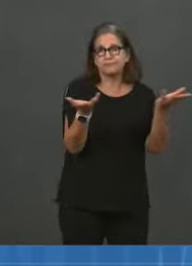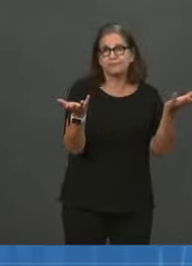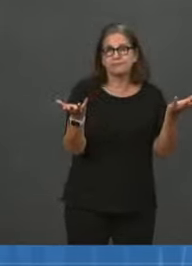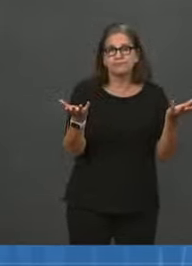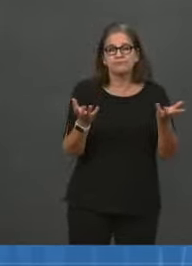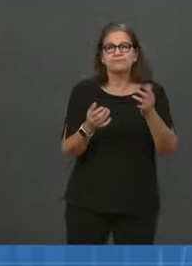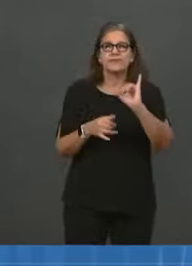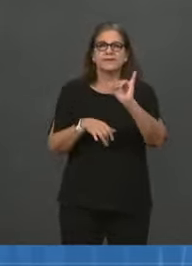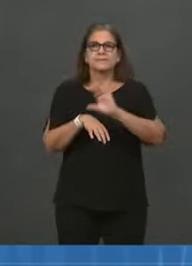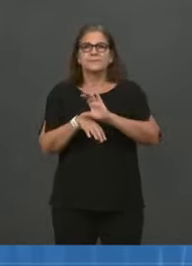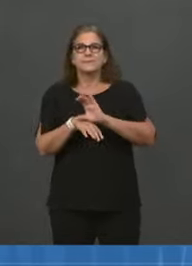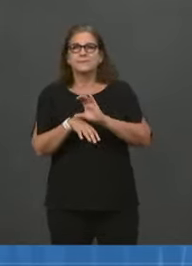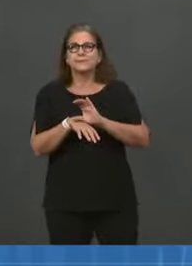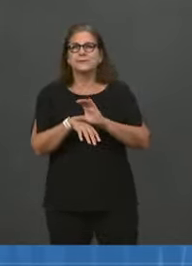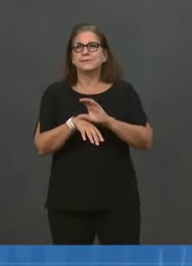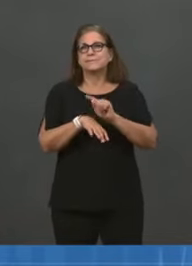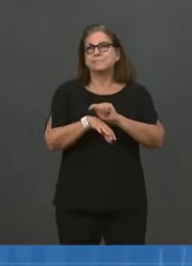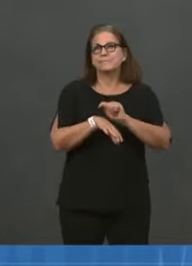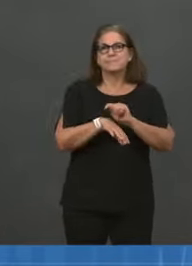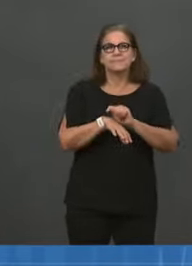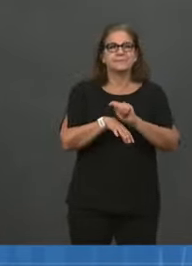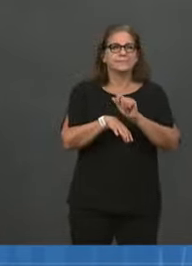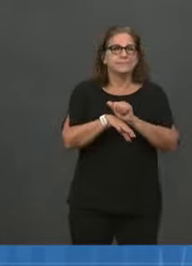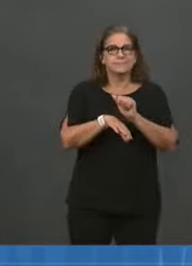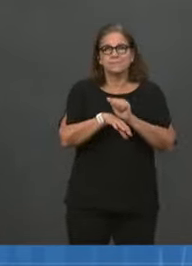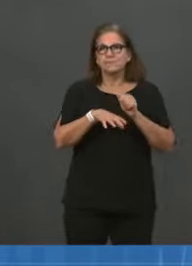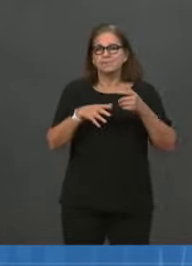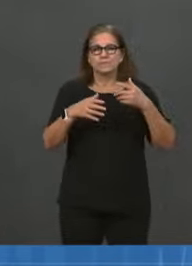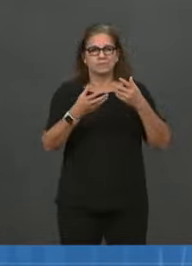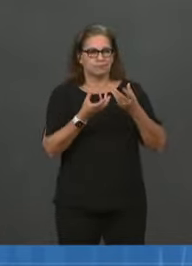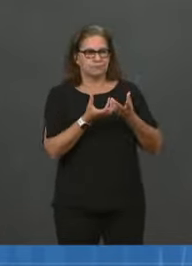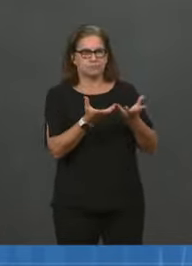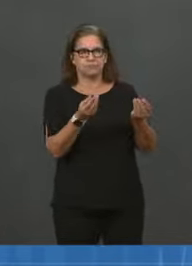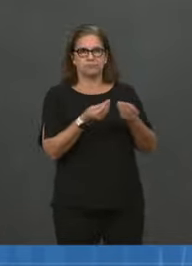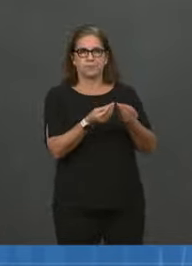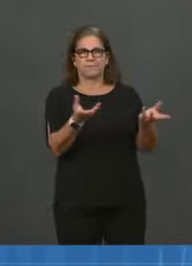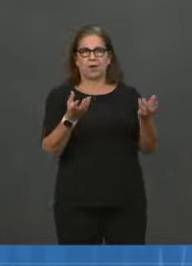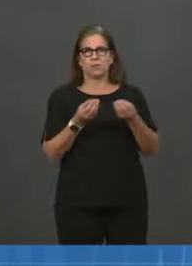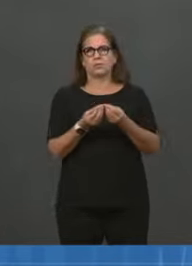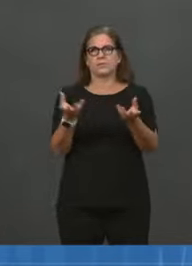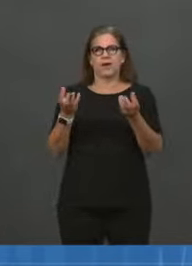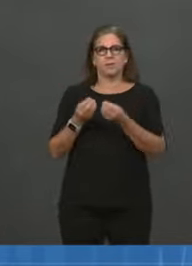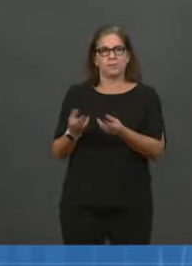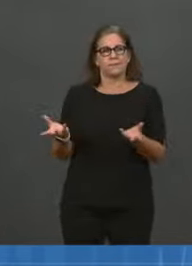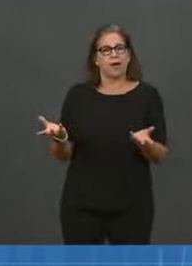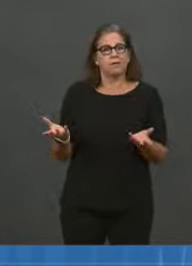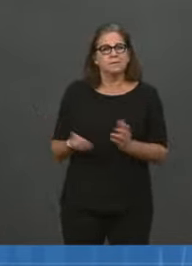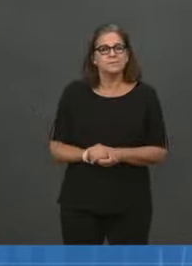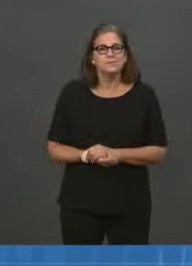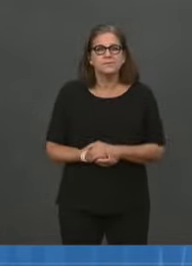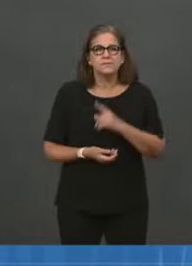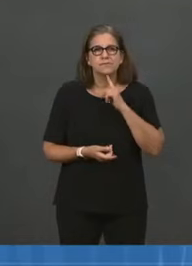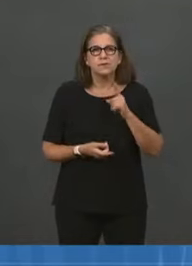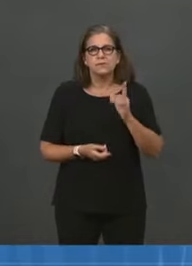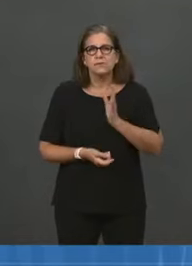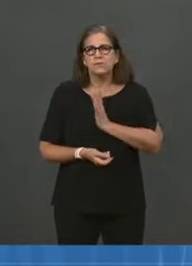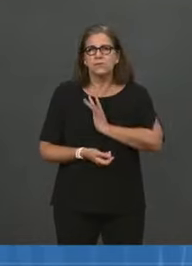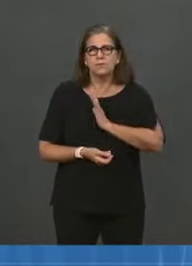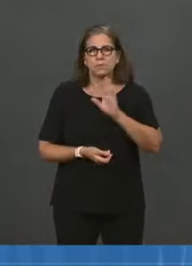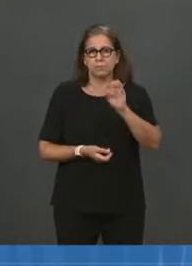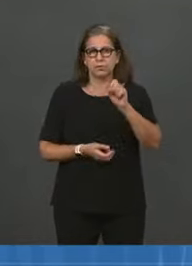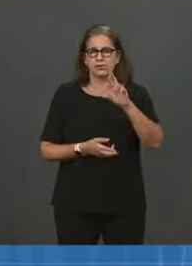The bottom line is that our booster program is off to a very strong start. And today, with additional boosters authorized, we're